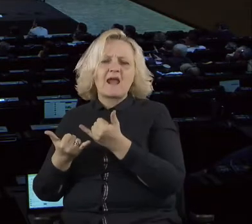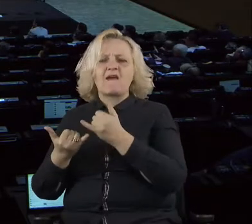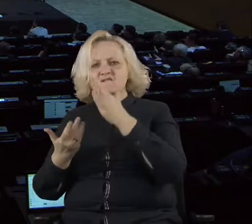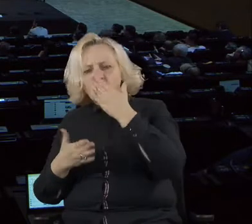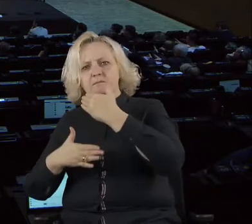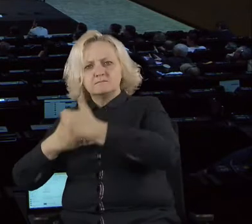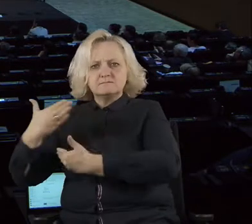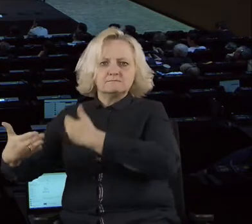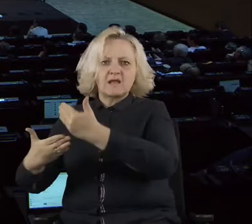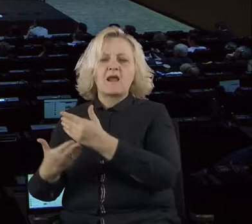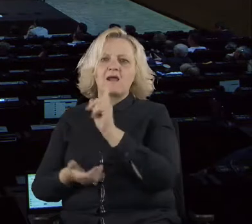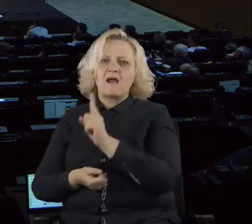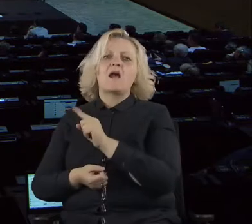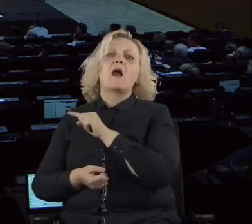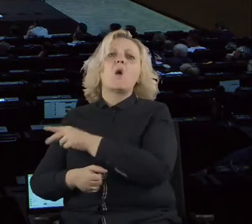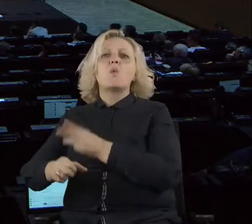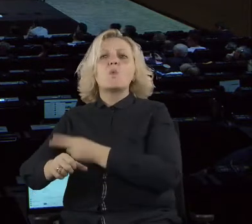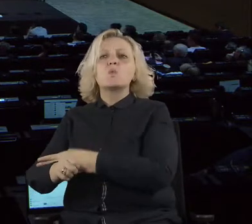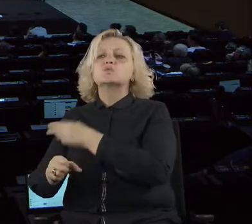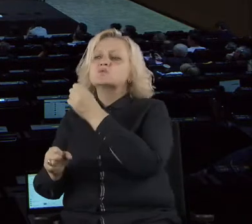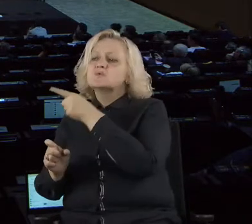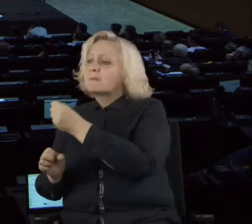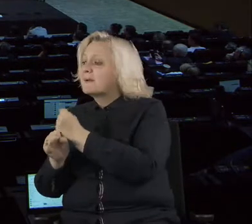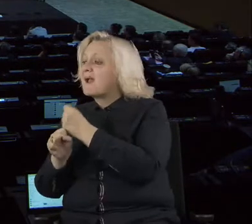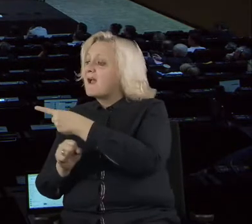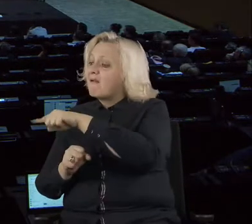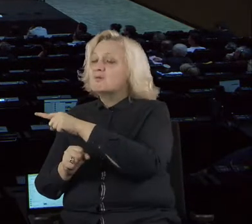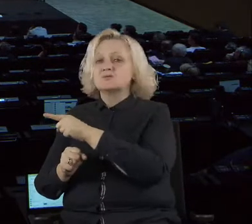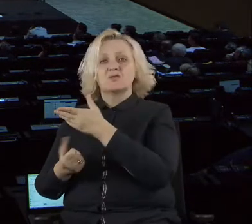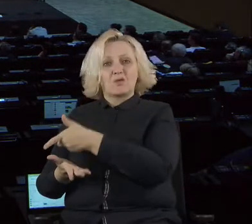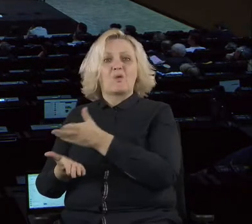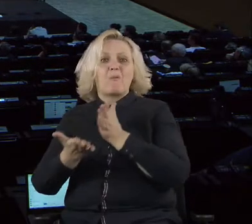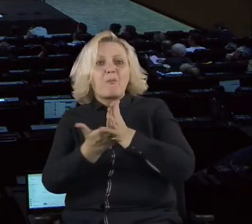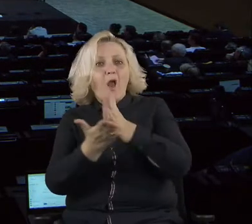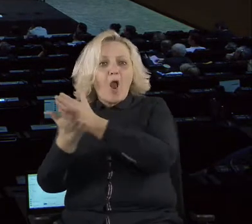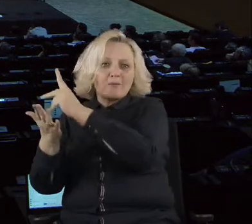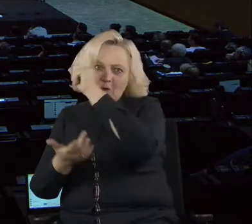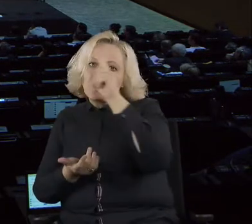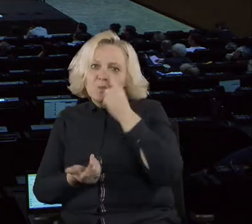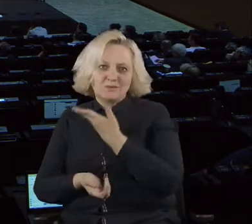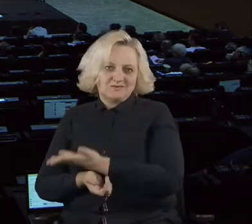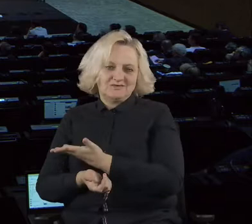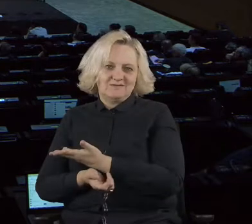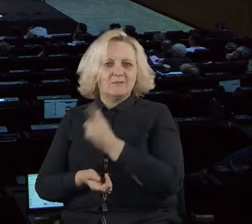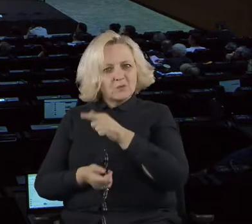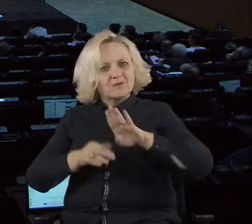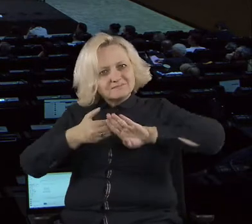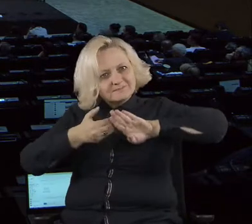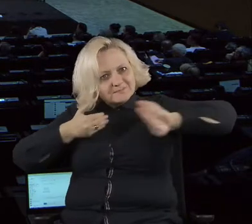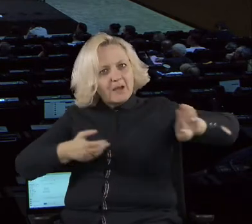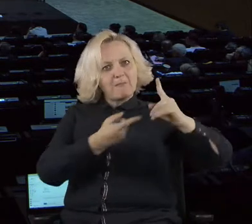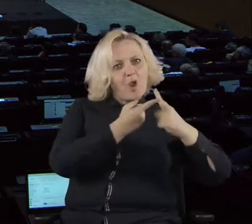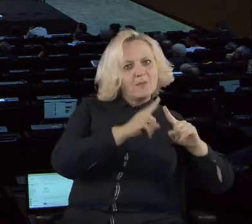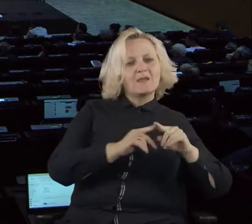are serving our society. And so let's divide those two things. Thank you. Thank you very much. Pablo. Okay.